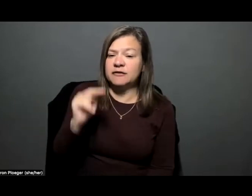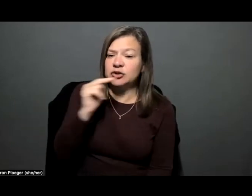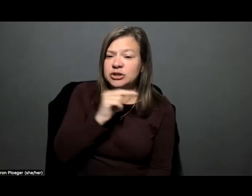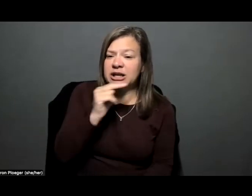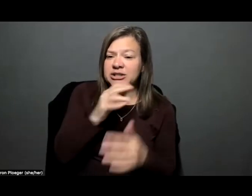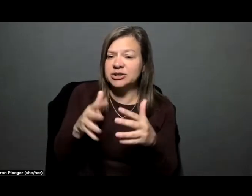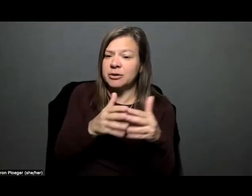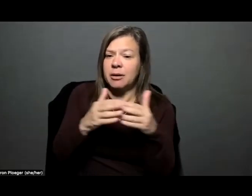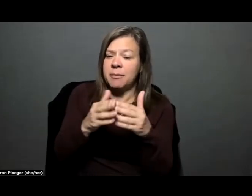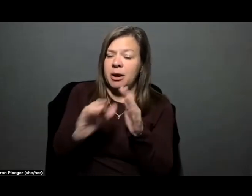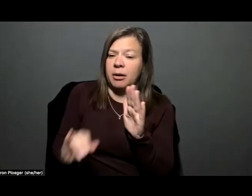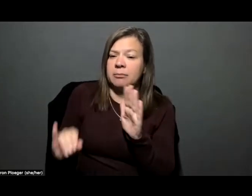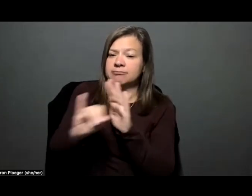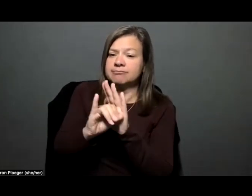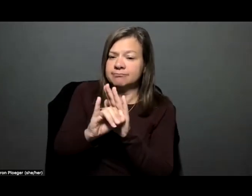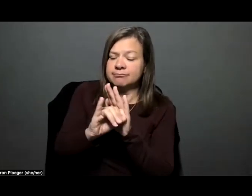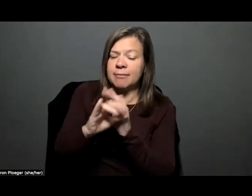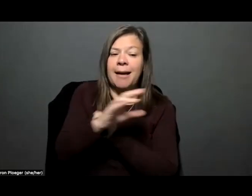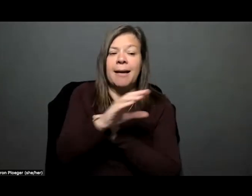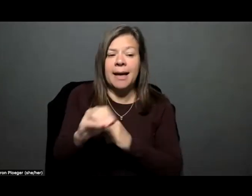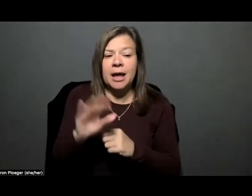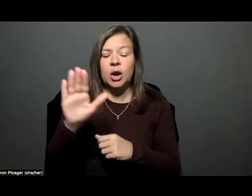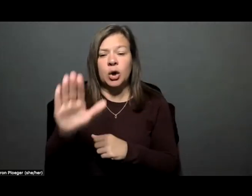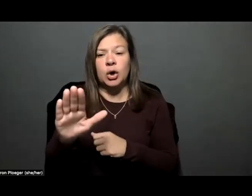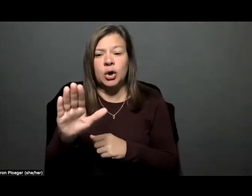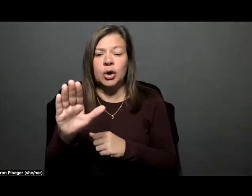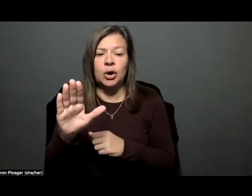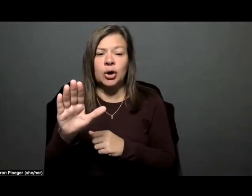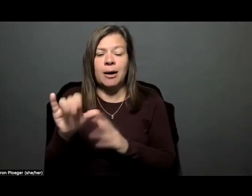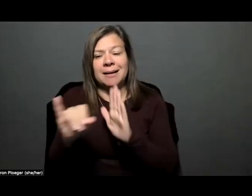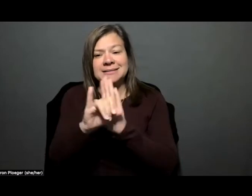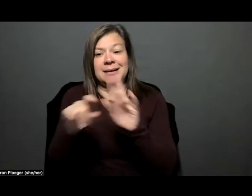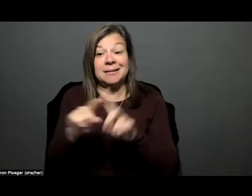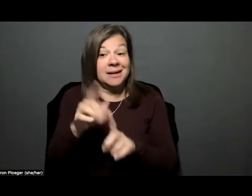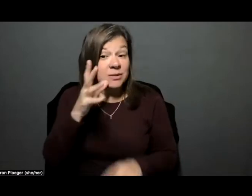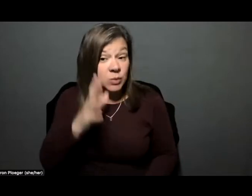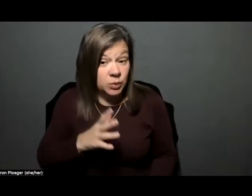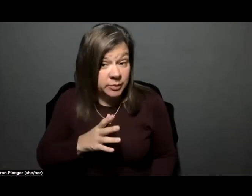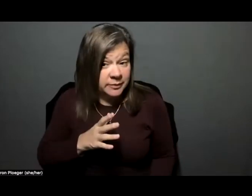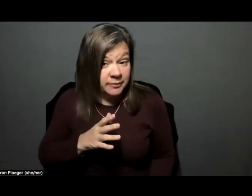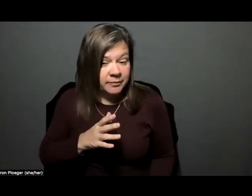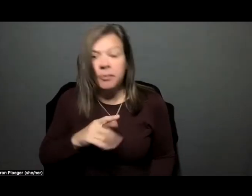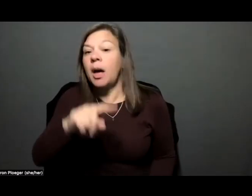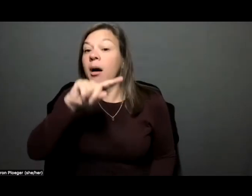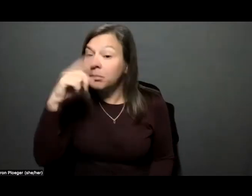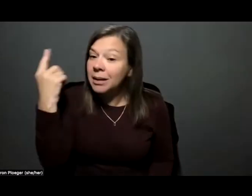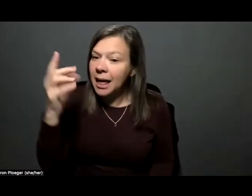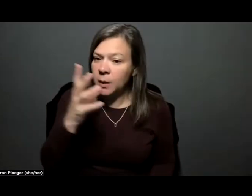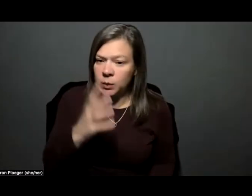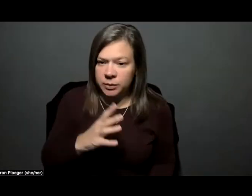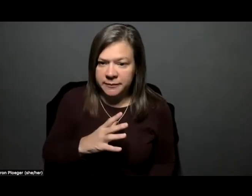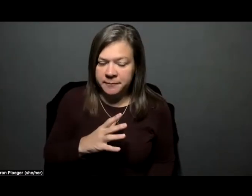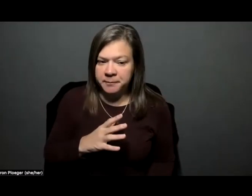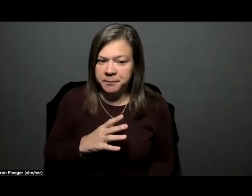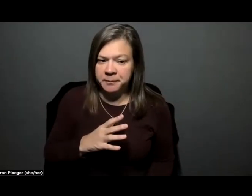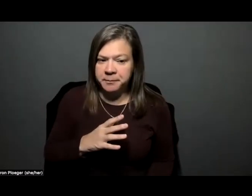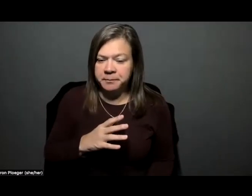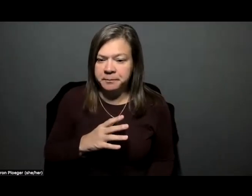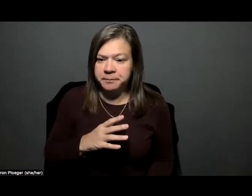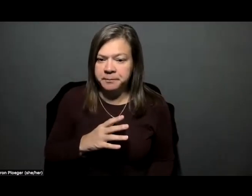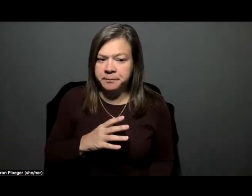identity as well as her identity identity as a woman, a black woman, and